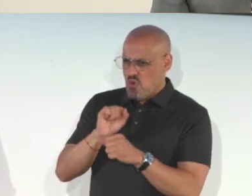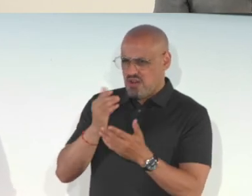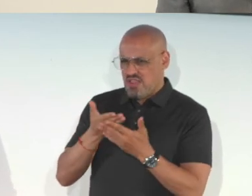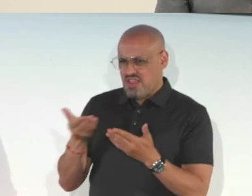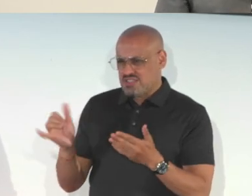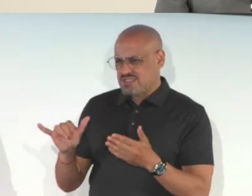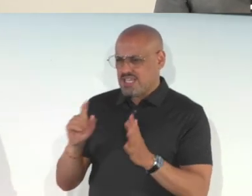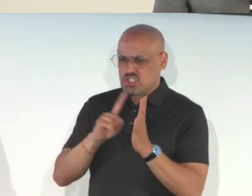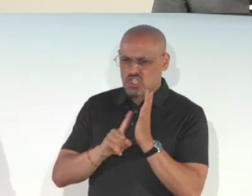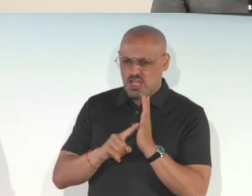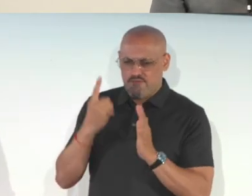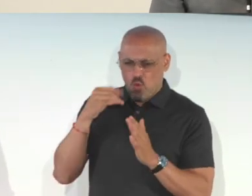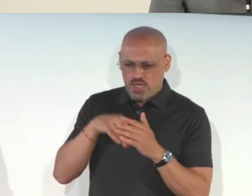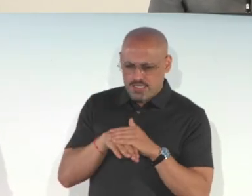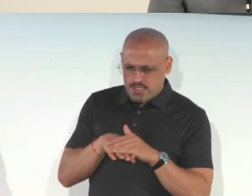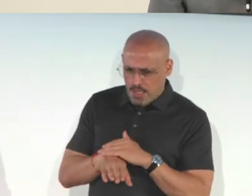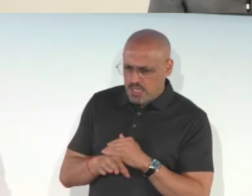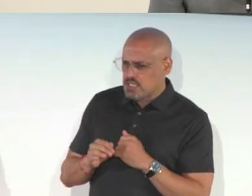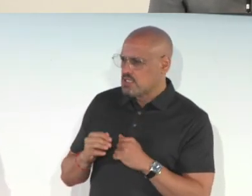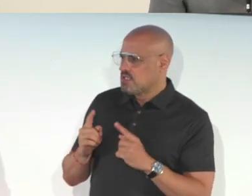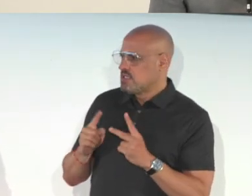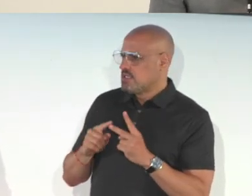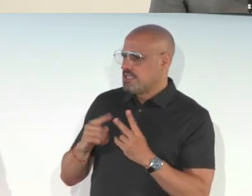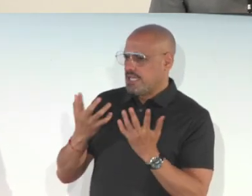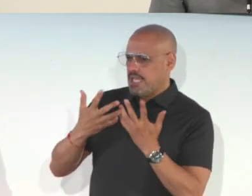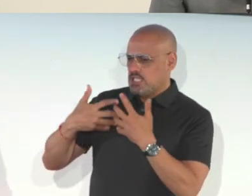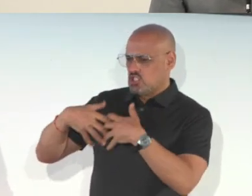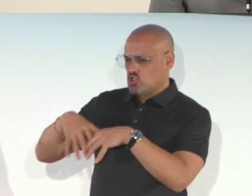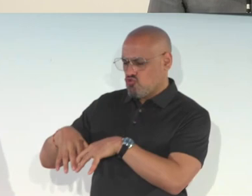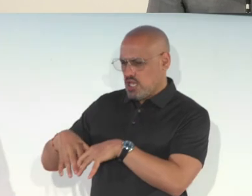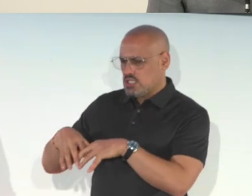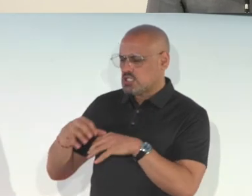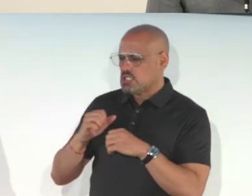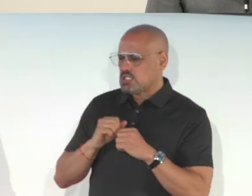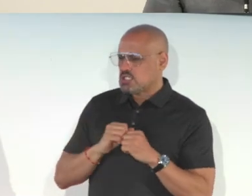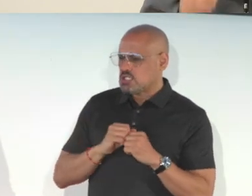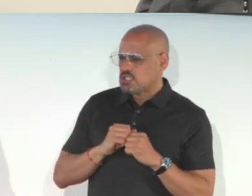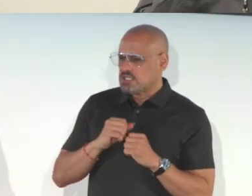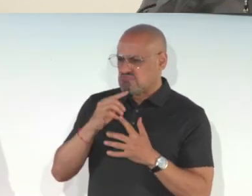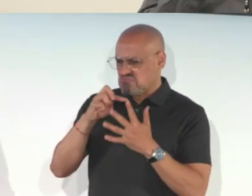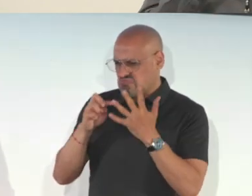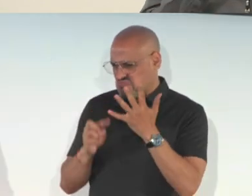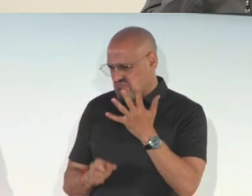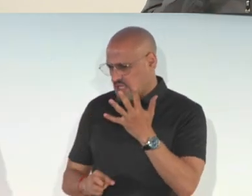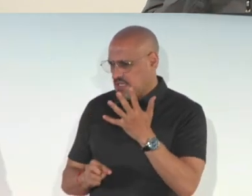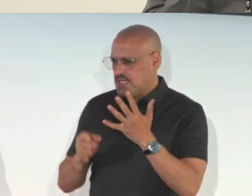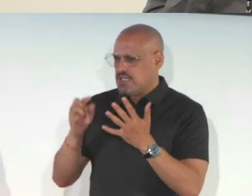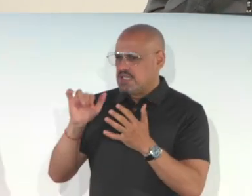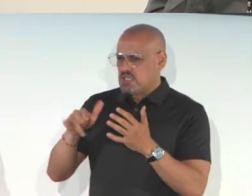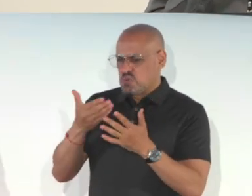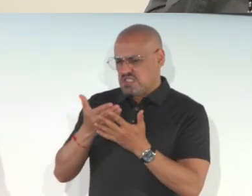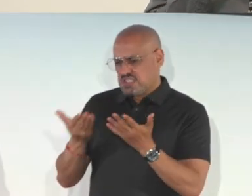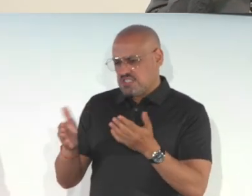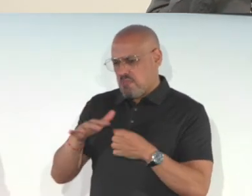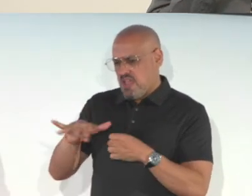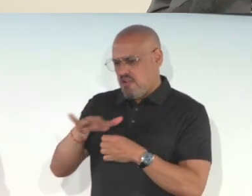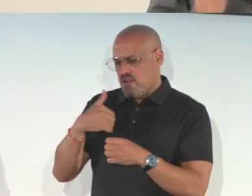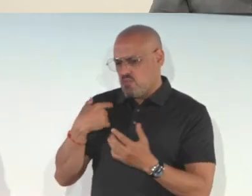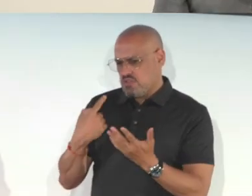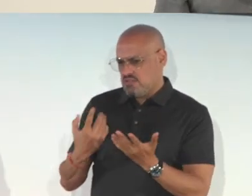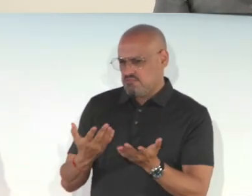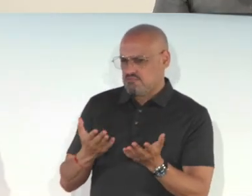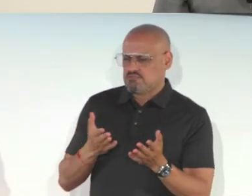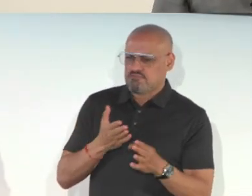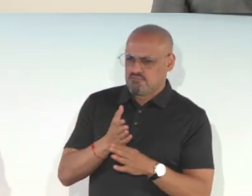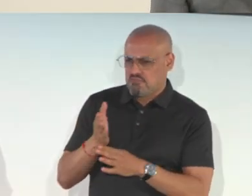like checking for accessibility, integrations, and etc. So those are some of the areas that we cover on the access